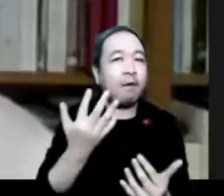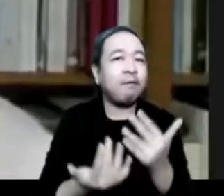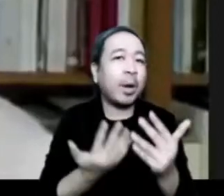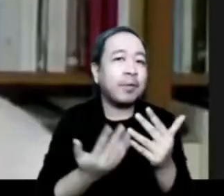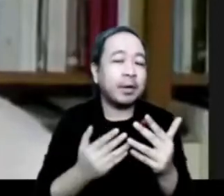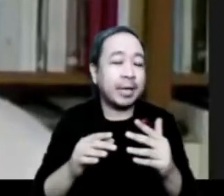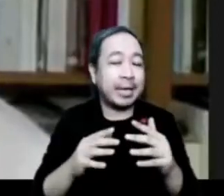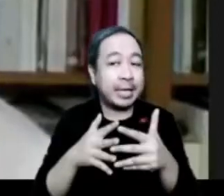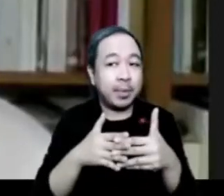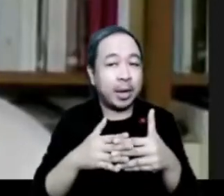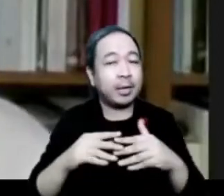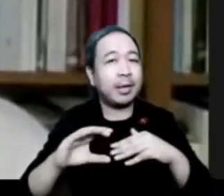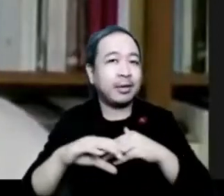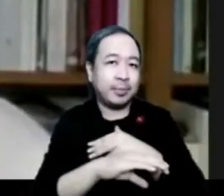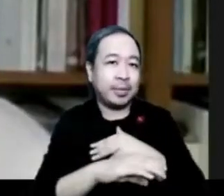Thank you, Rodney.